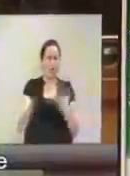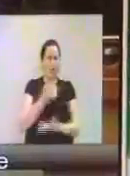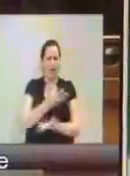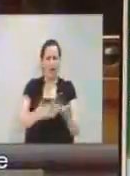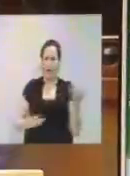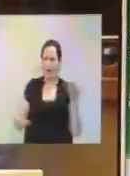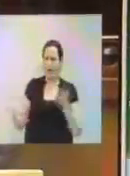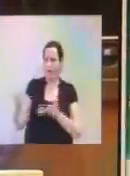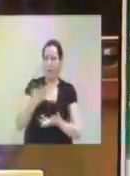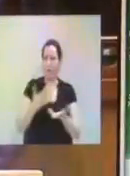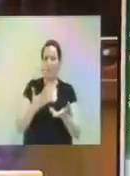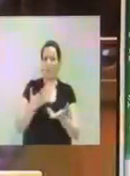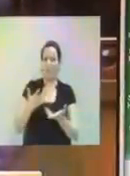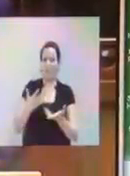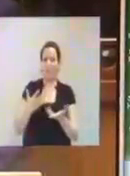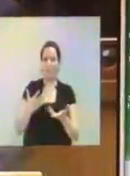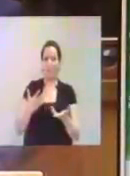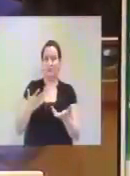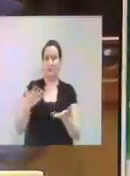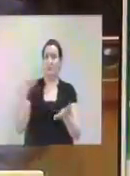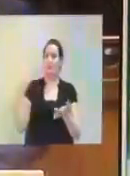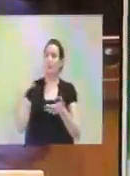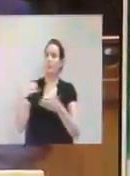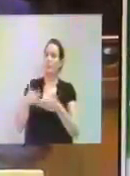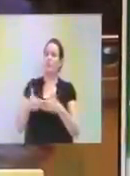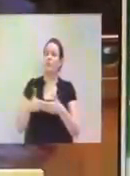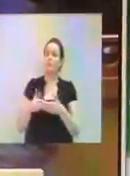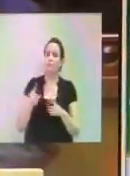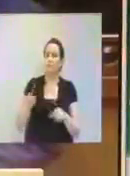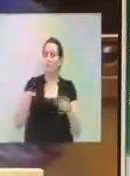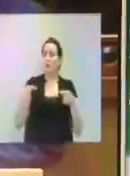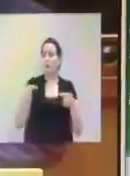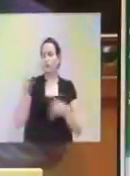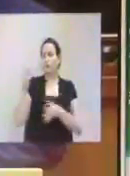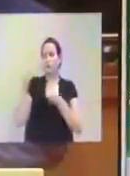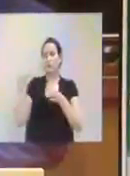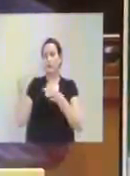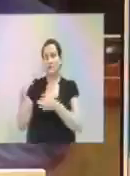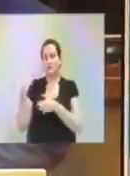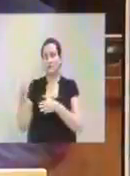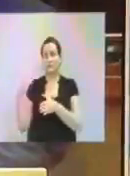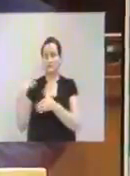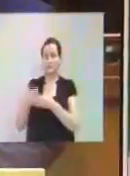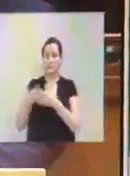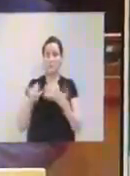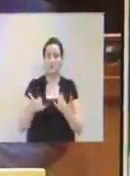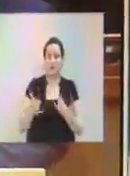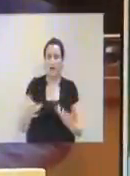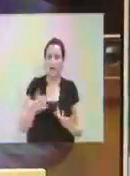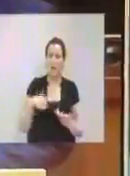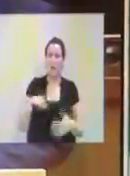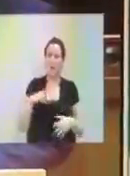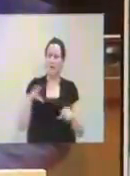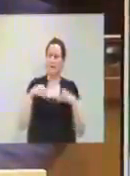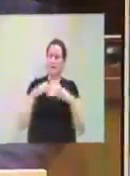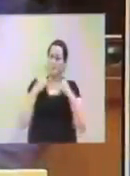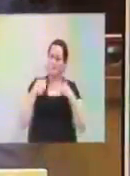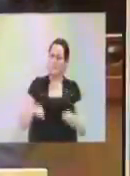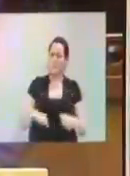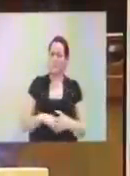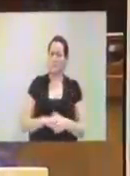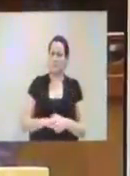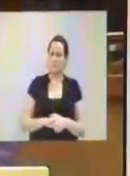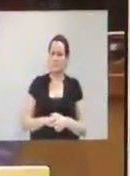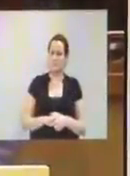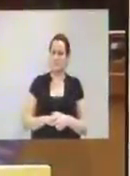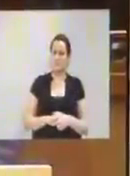to pressure from opposition parties at one state and is still today widely rejected. At the